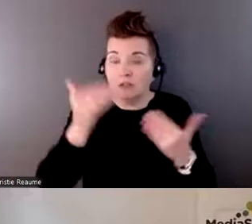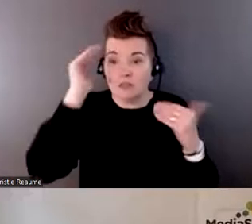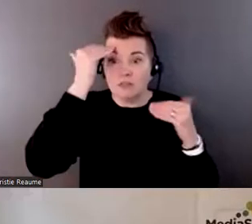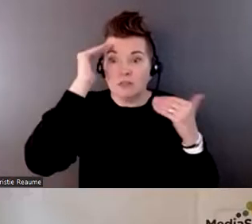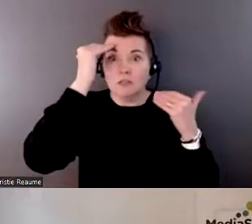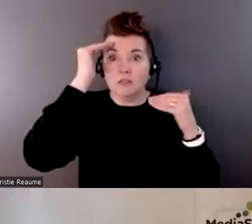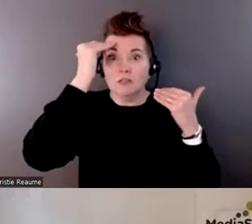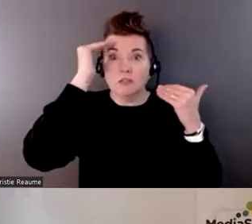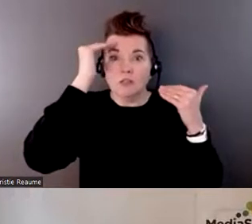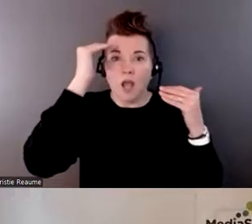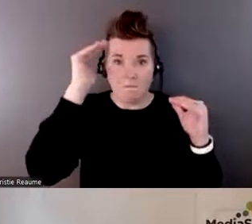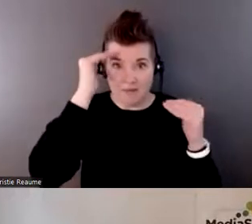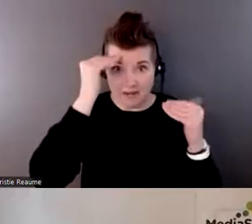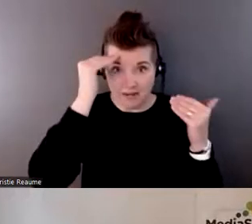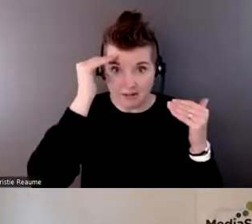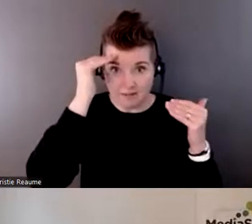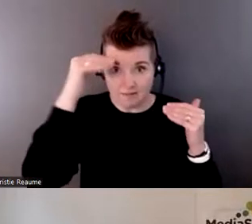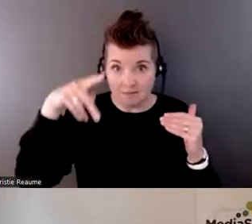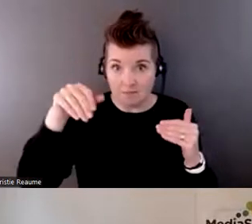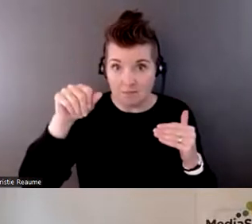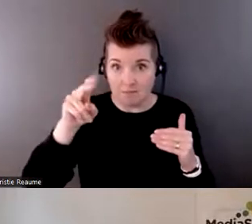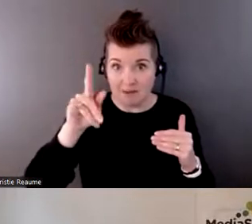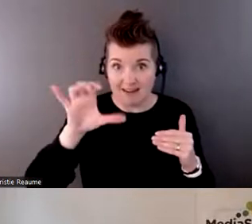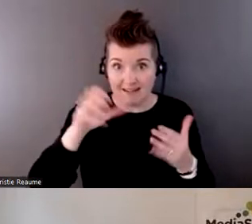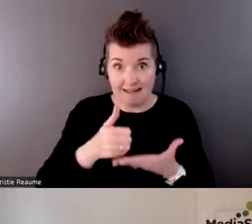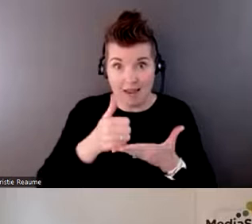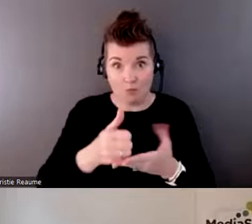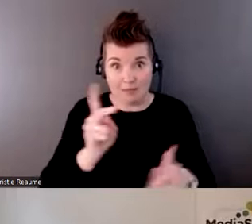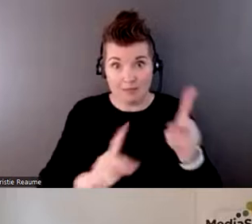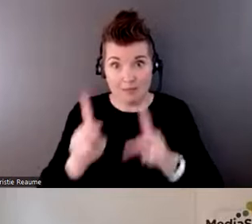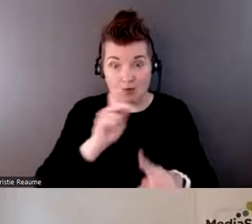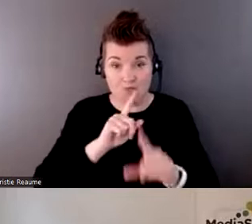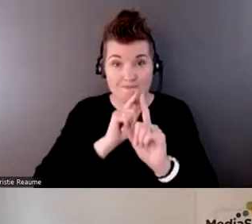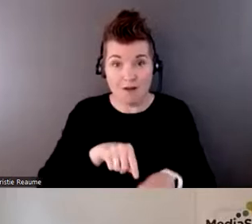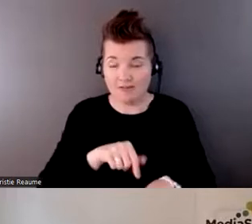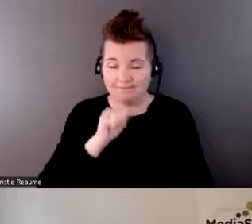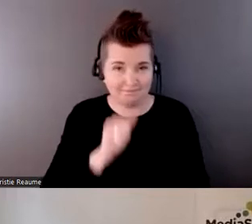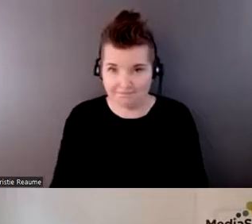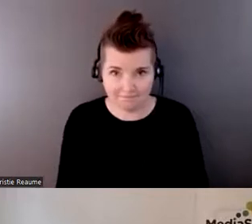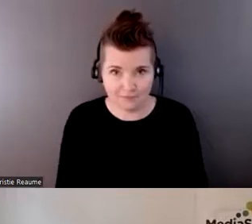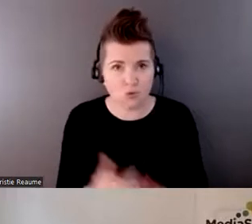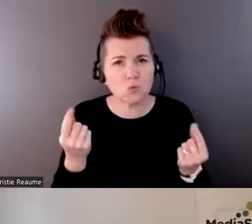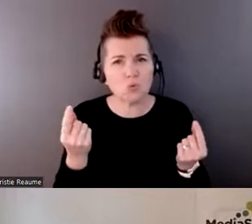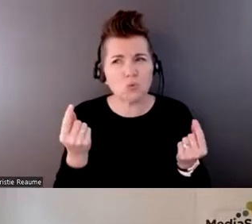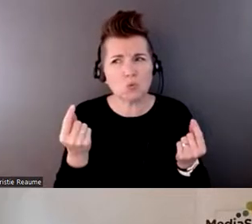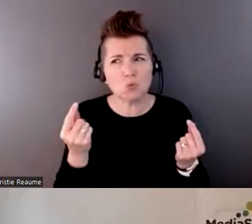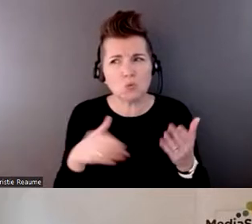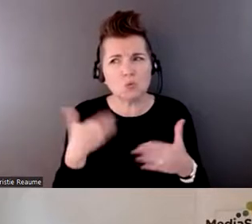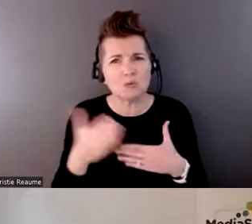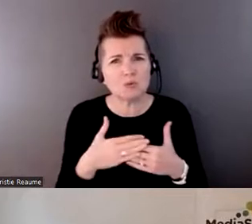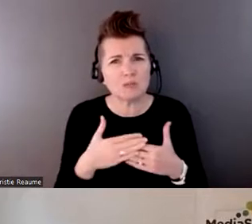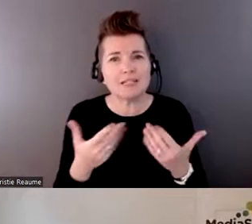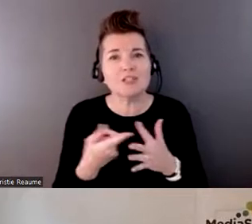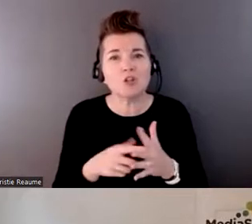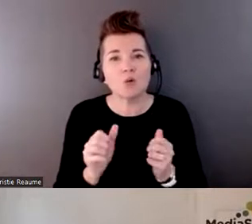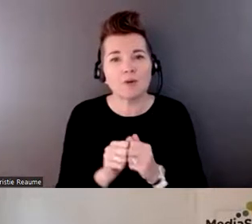nobody's friend, uh, when it comes to reacting. Do, uh, let's start with Kara. Kara,